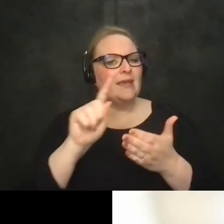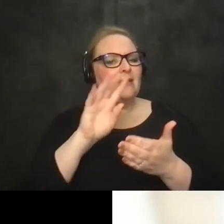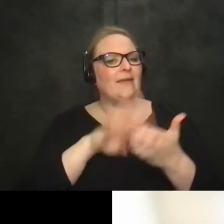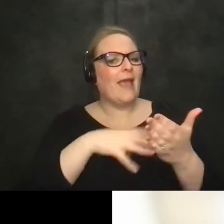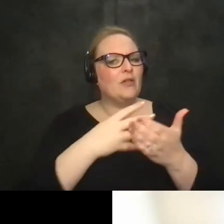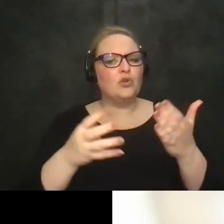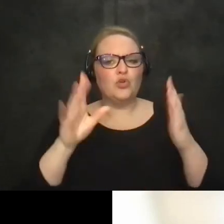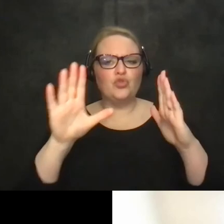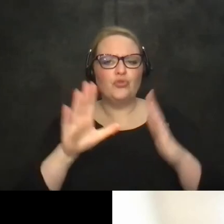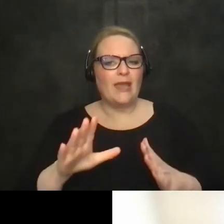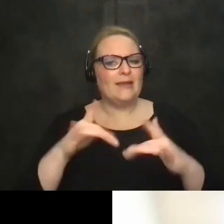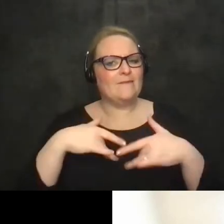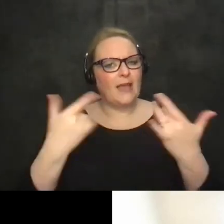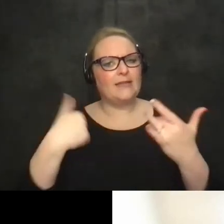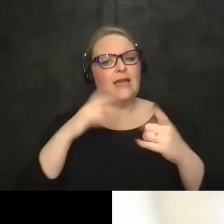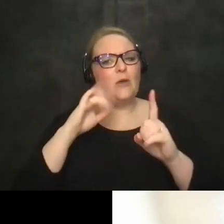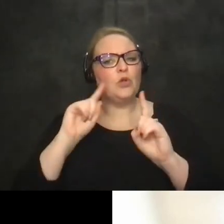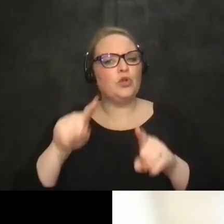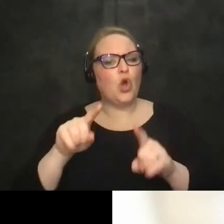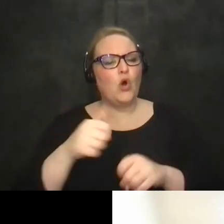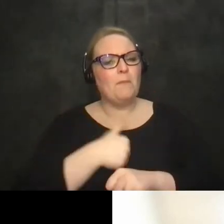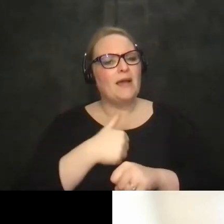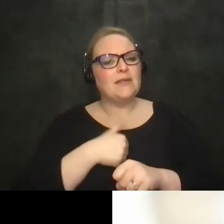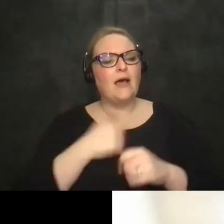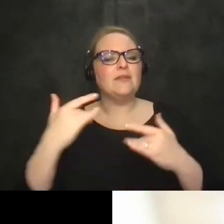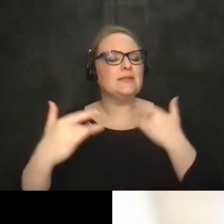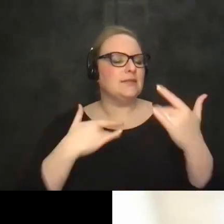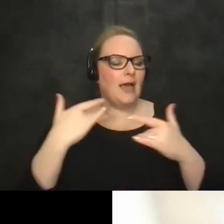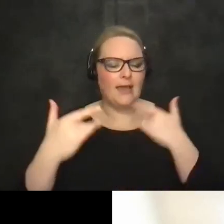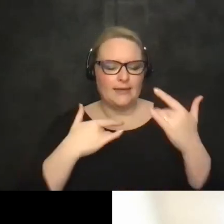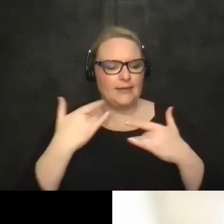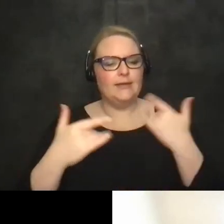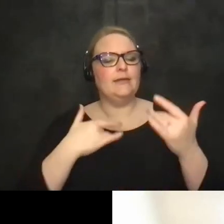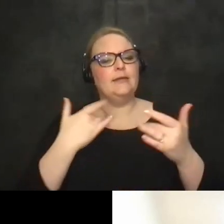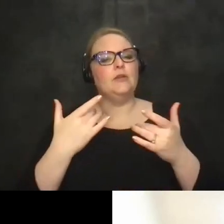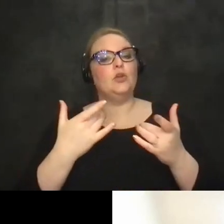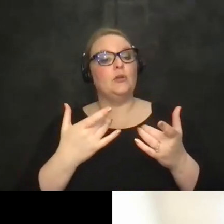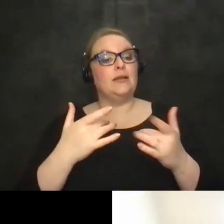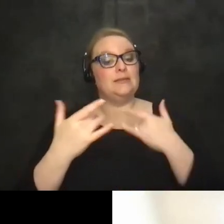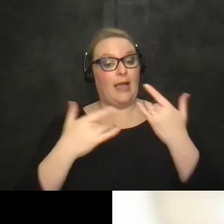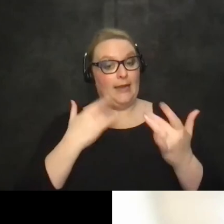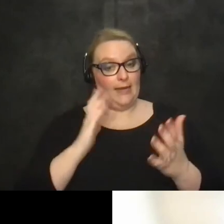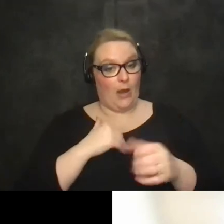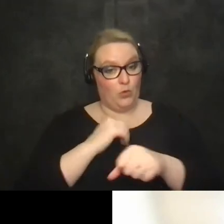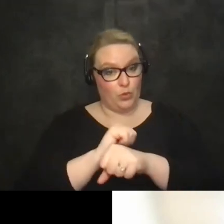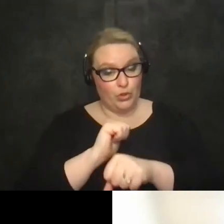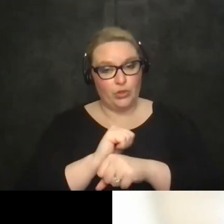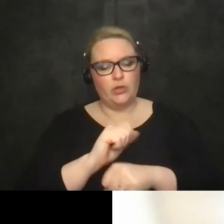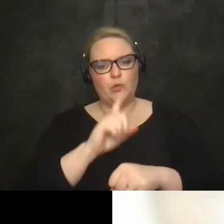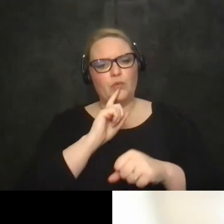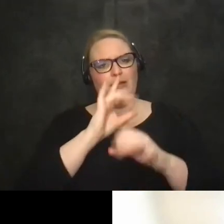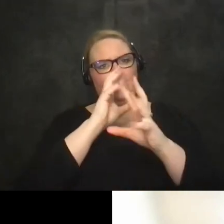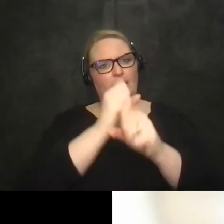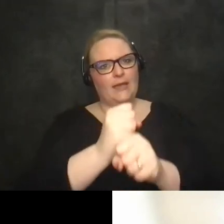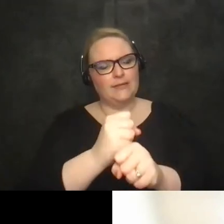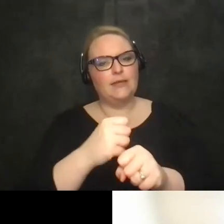i know that i'll be attending a few more and really excited really excited for what we are doing and and more intrigued than ever you know i may